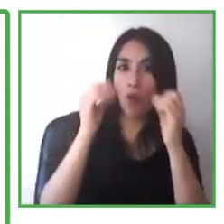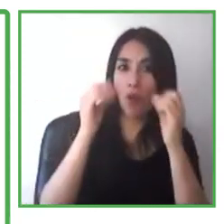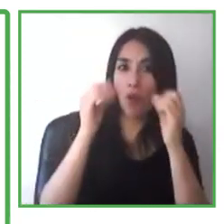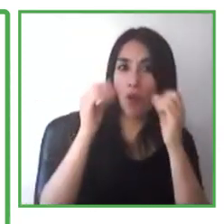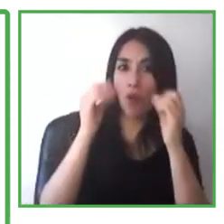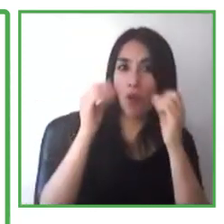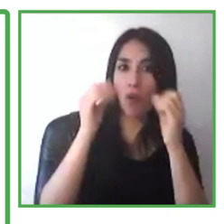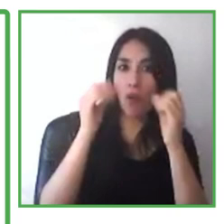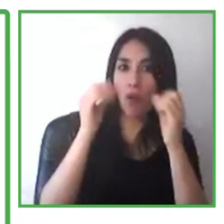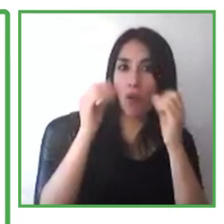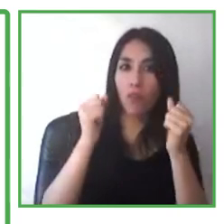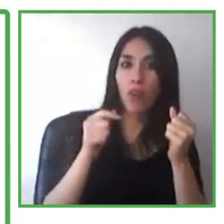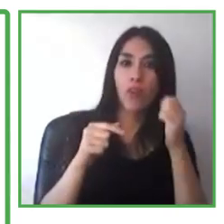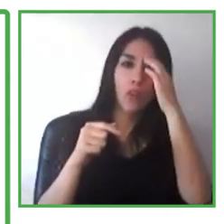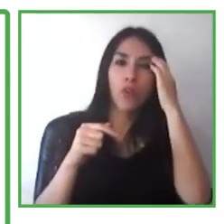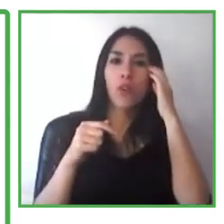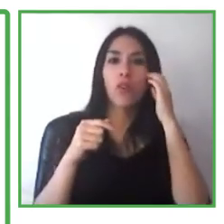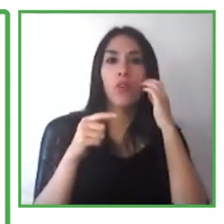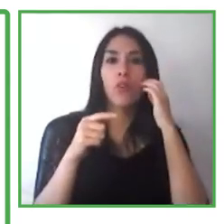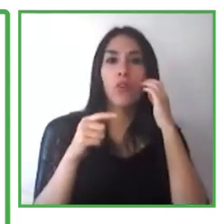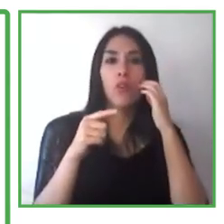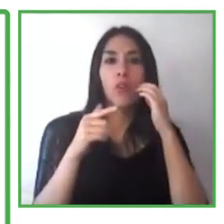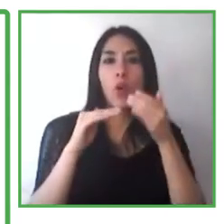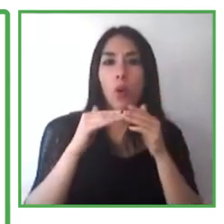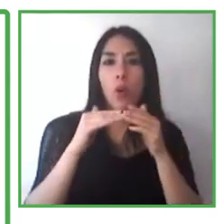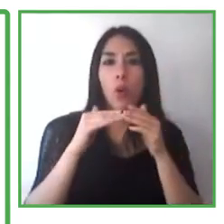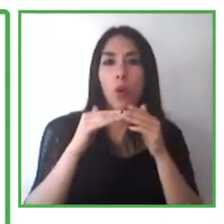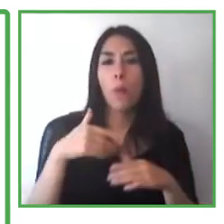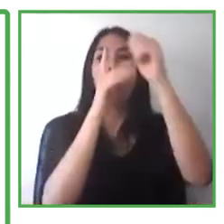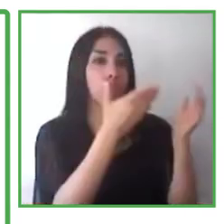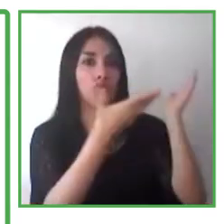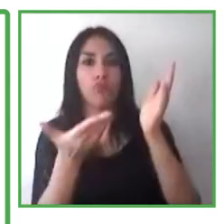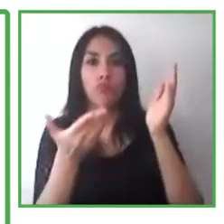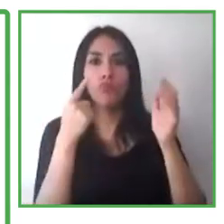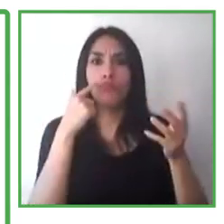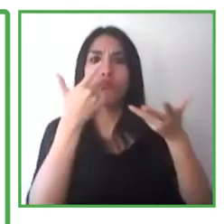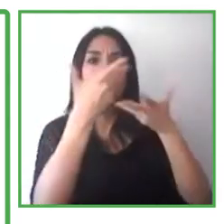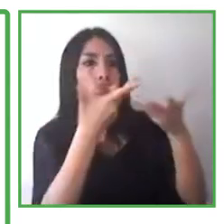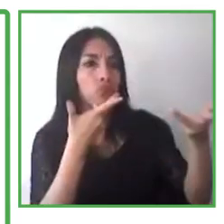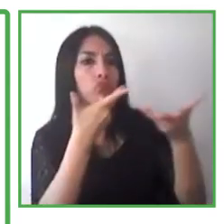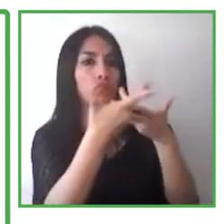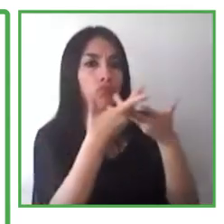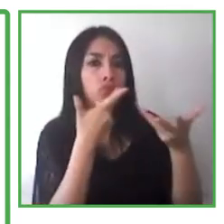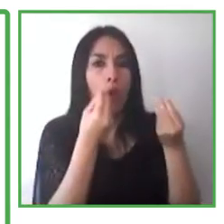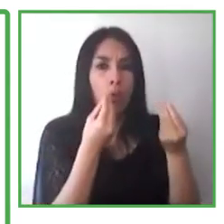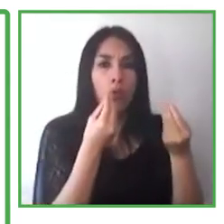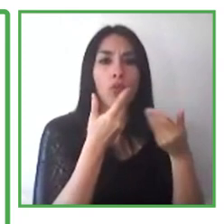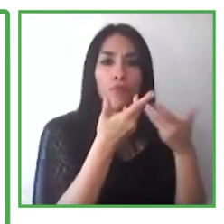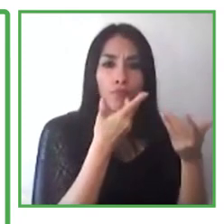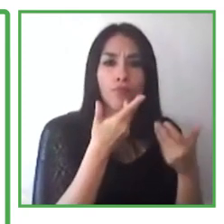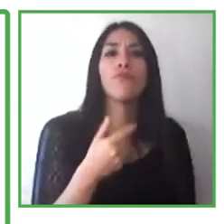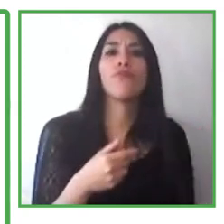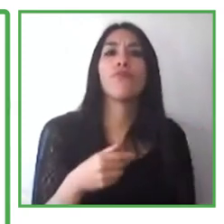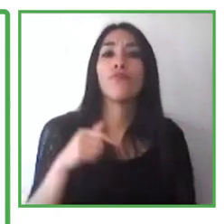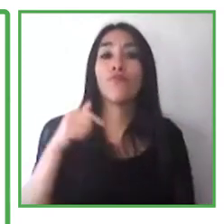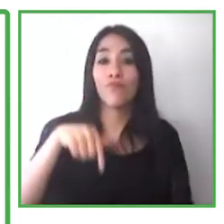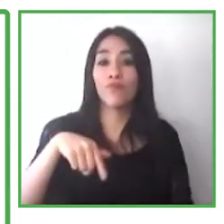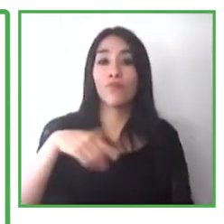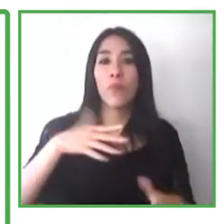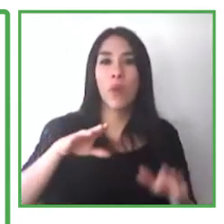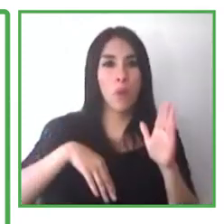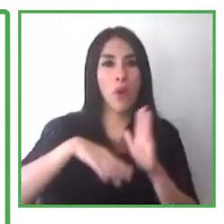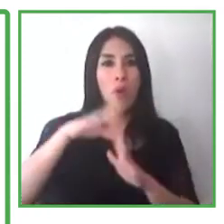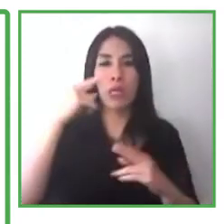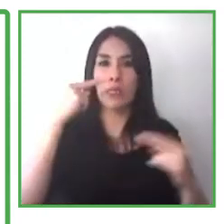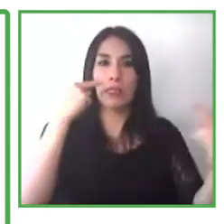disability inclusion in a very effective way, and you will be successful. So I know that we don't have much time